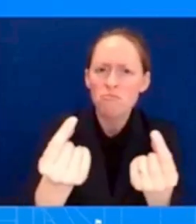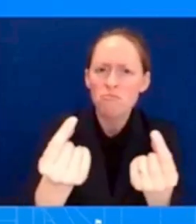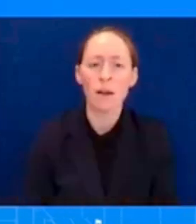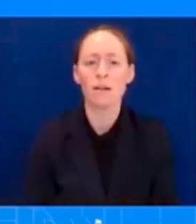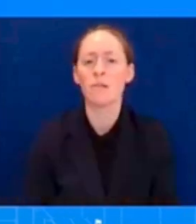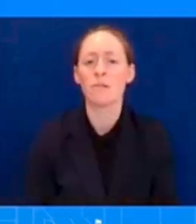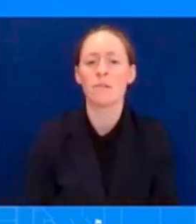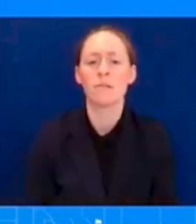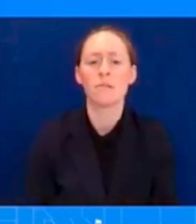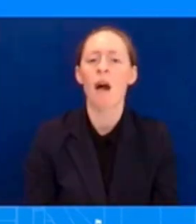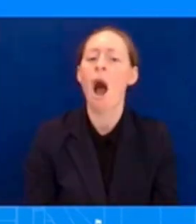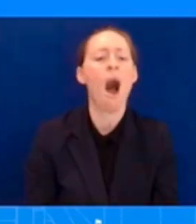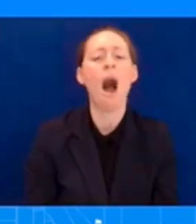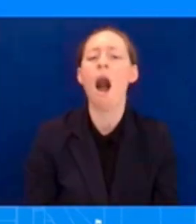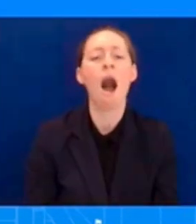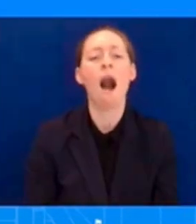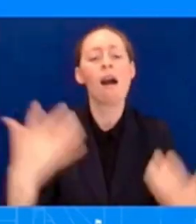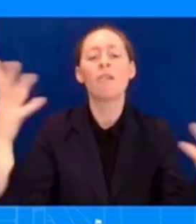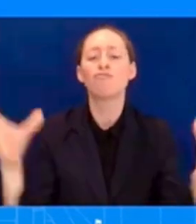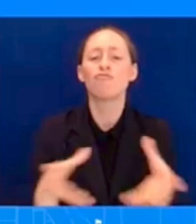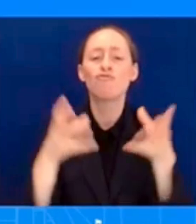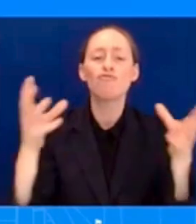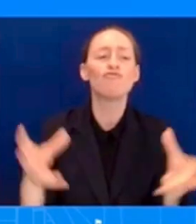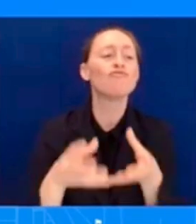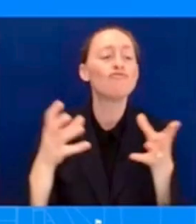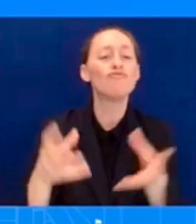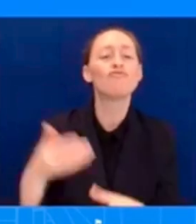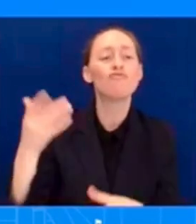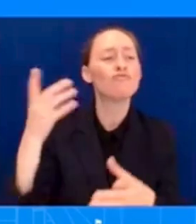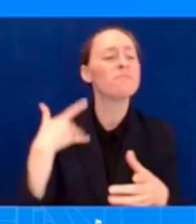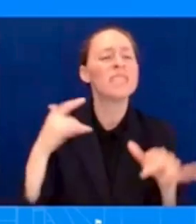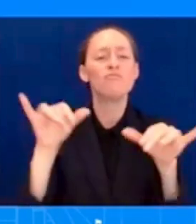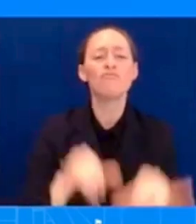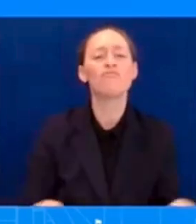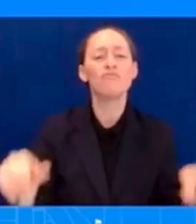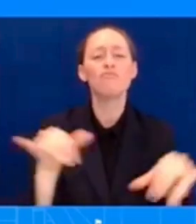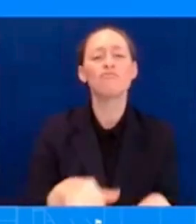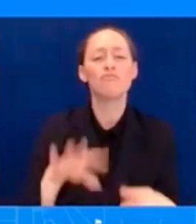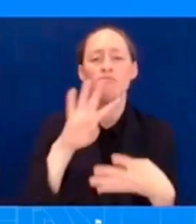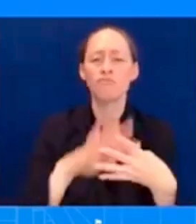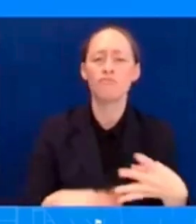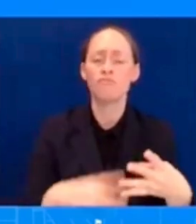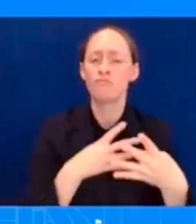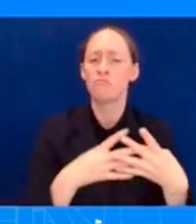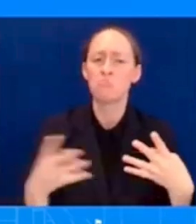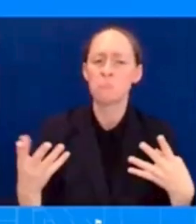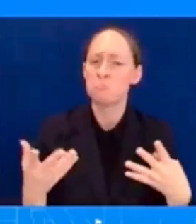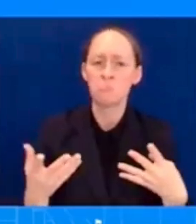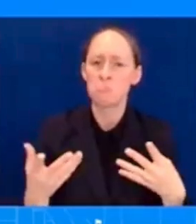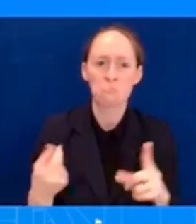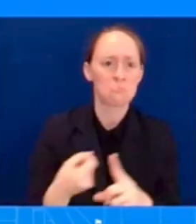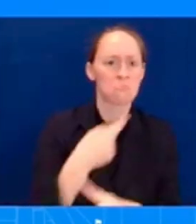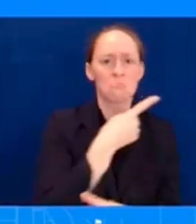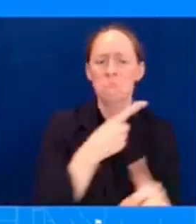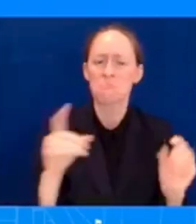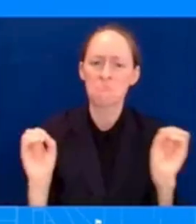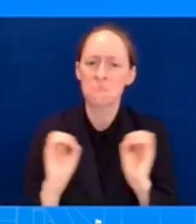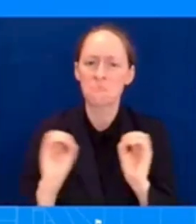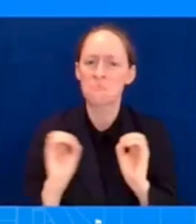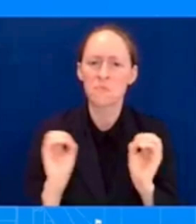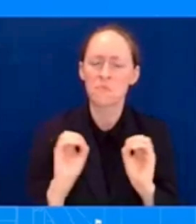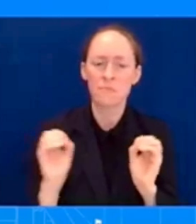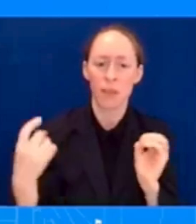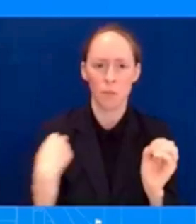said in recent readouts of engagements with all, with our Israeli partners, we agree to continue to work together on several issues and stay in regular